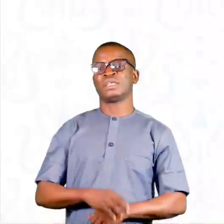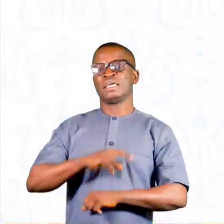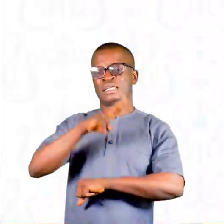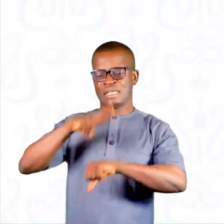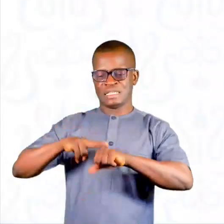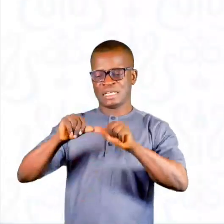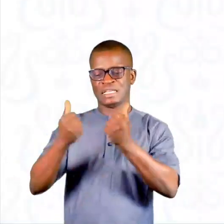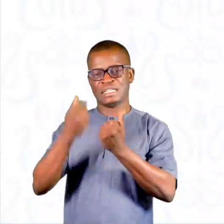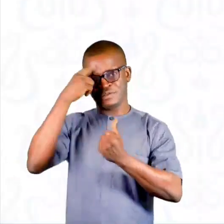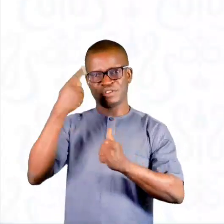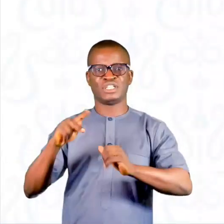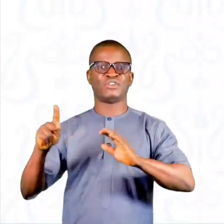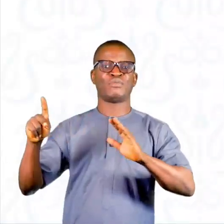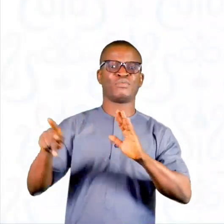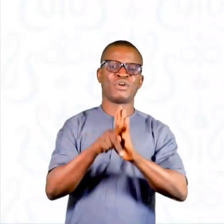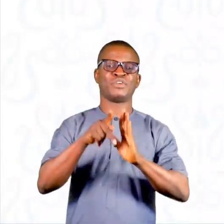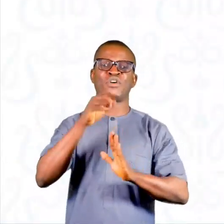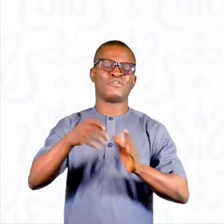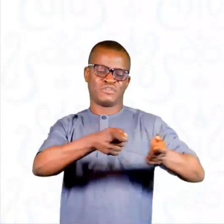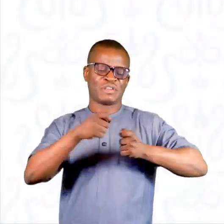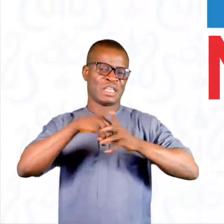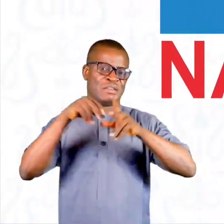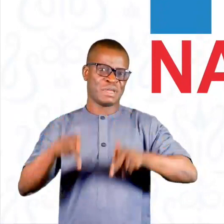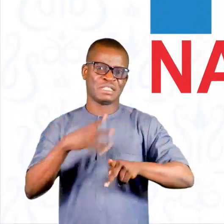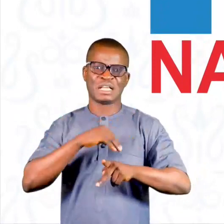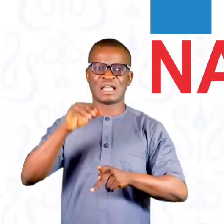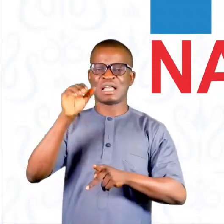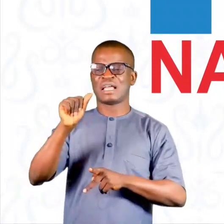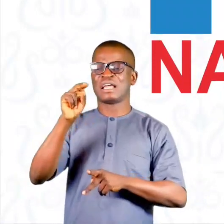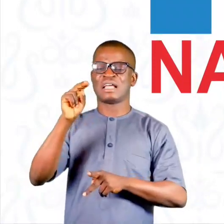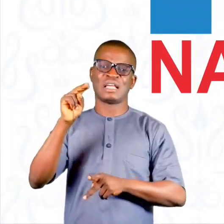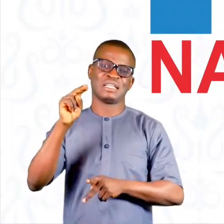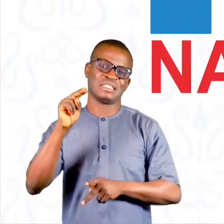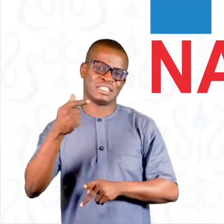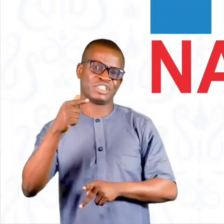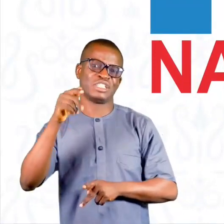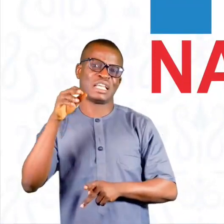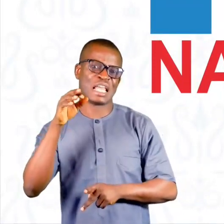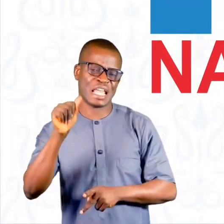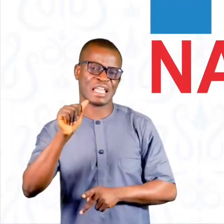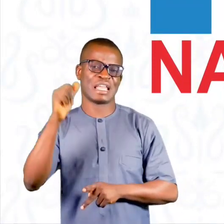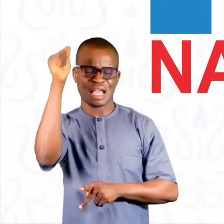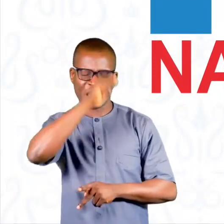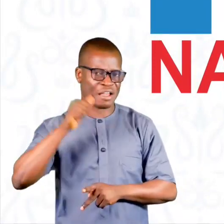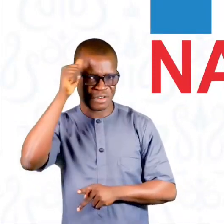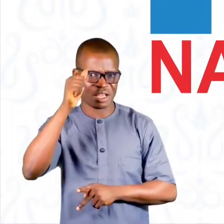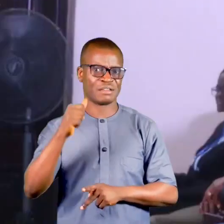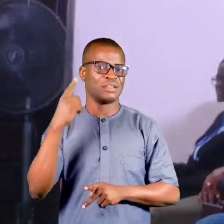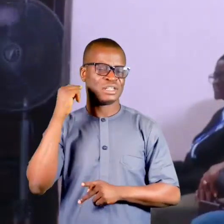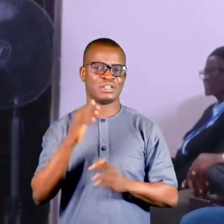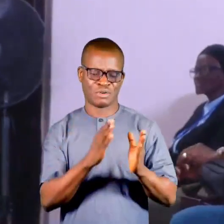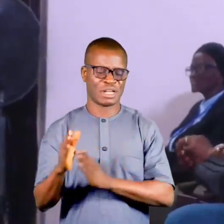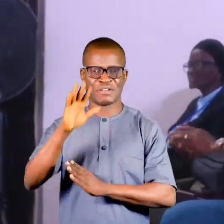The National Agency for the Prohibition of Trafficking in Persons and the Attorney General Alliance Africa, AGA Africa,